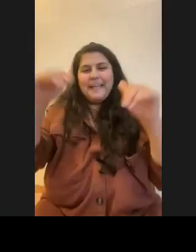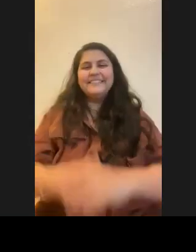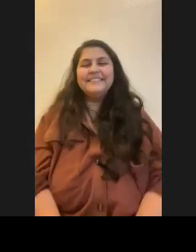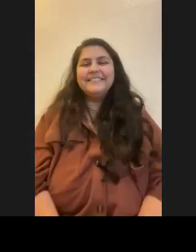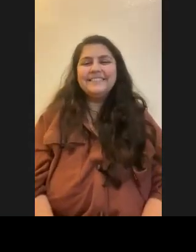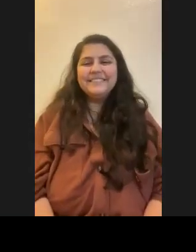Bye.